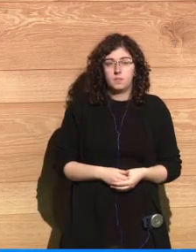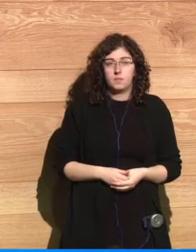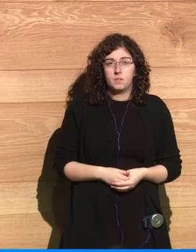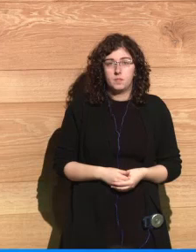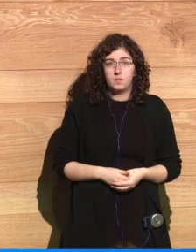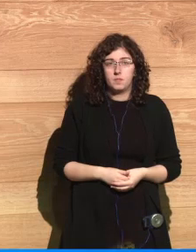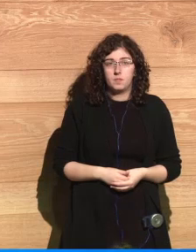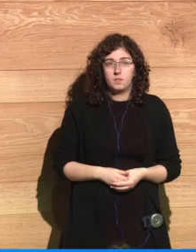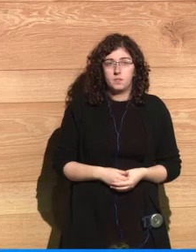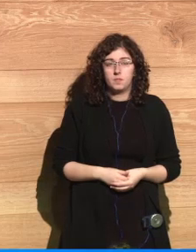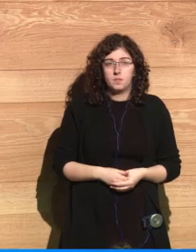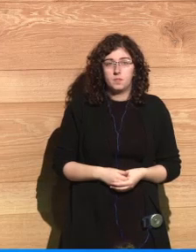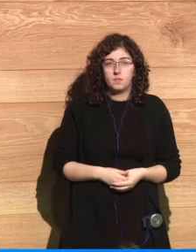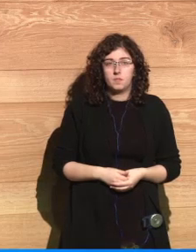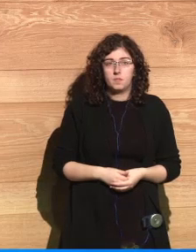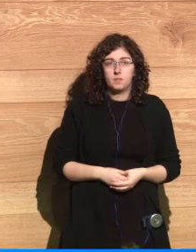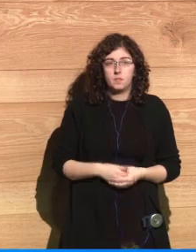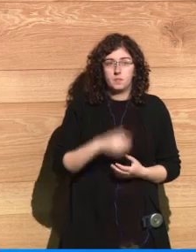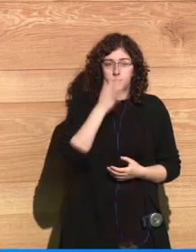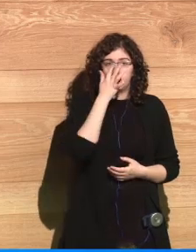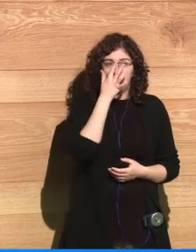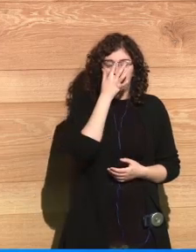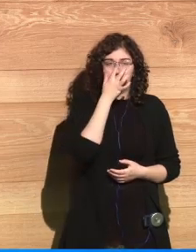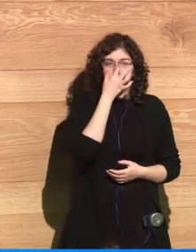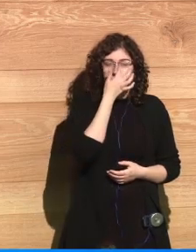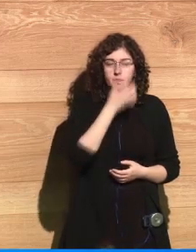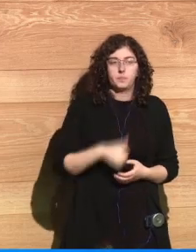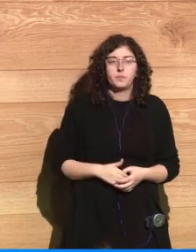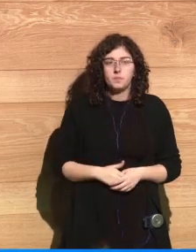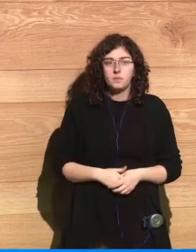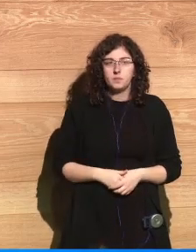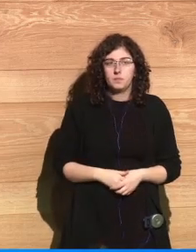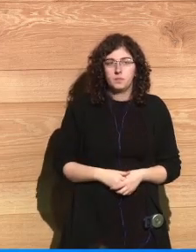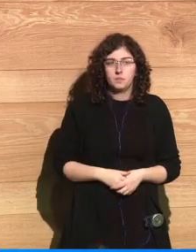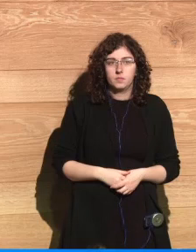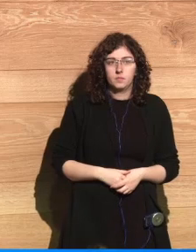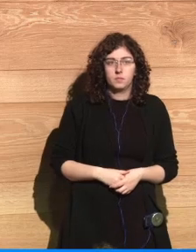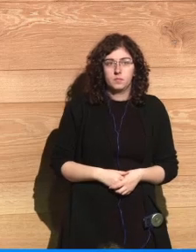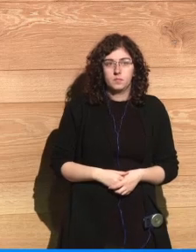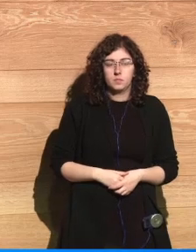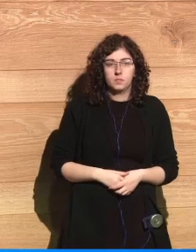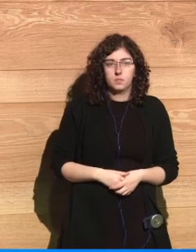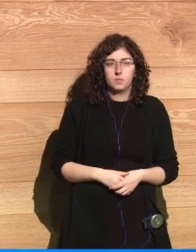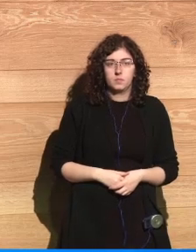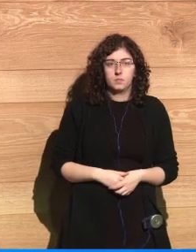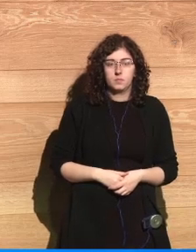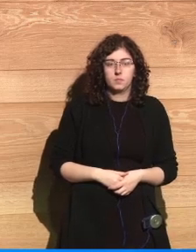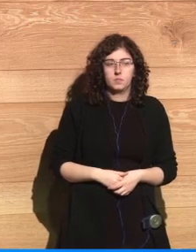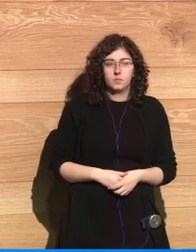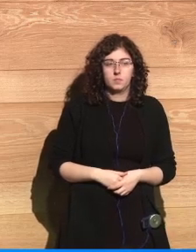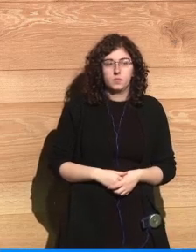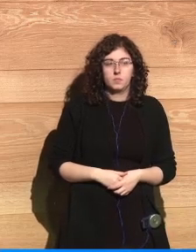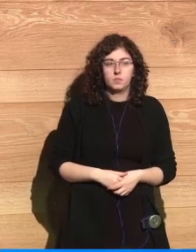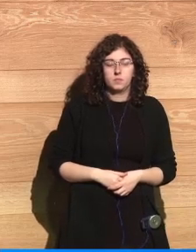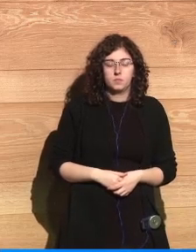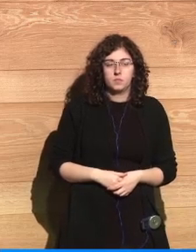They attempted, or they justified American use of nuclear